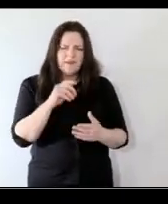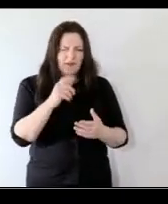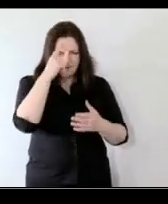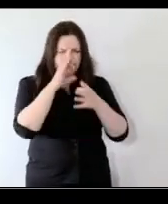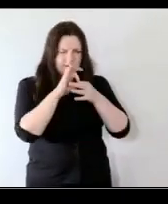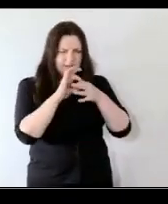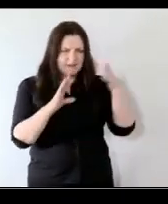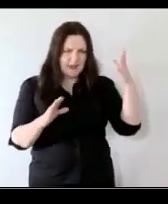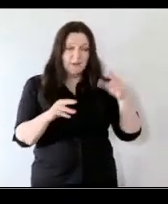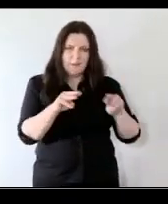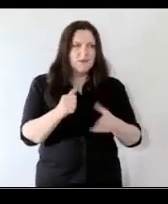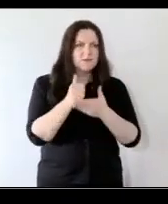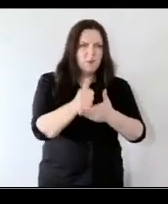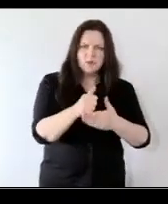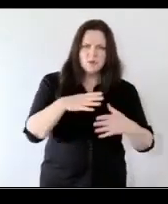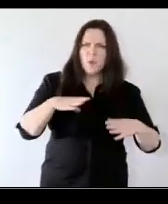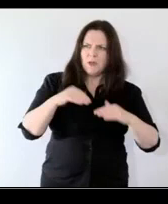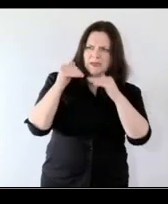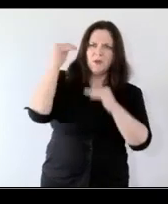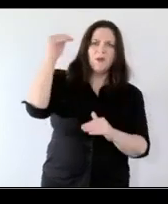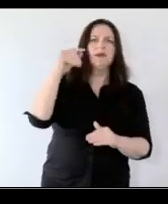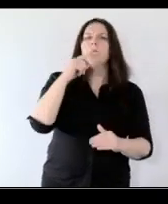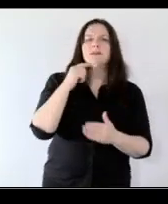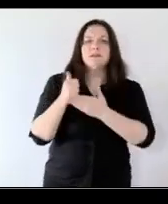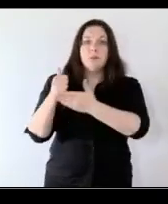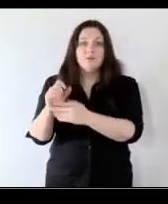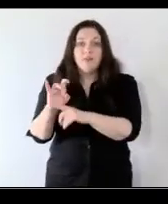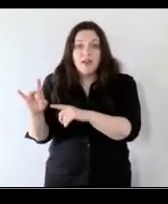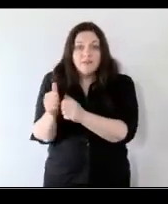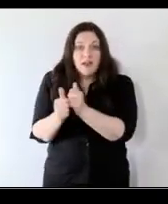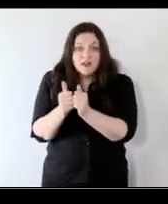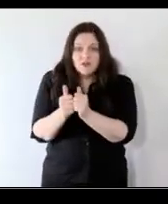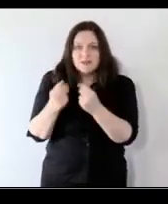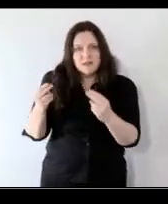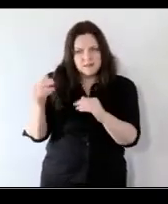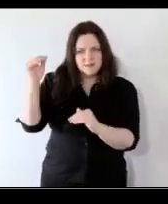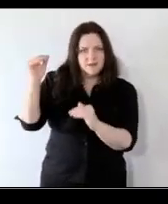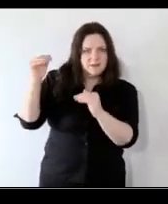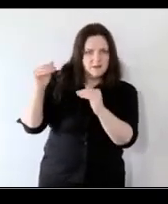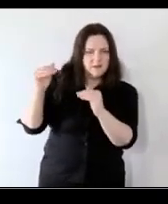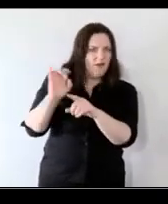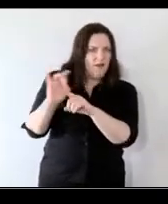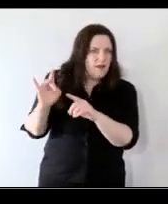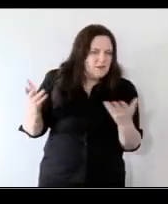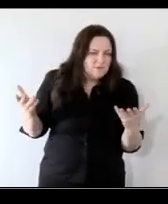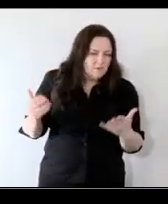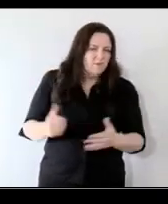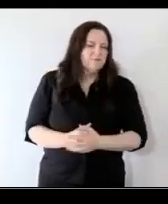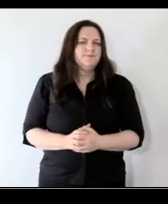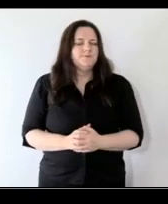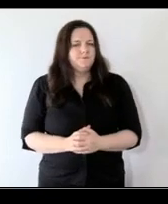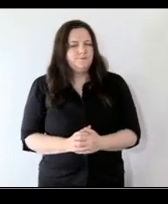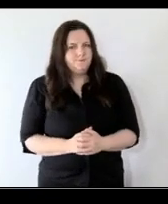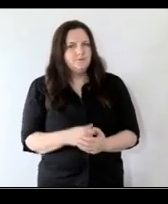between um people's support for particular statements and their support for the kinds of of that might tackle them but the